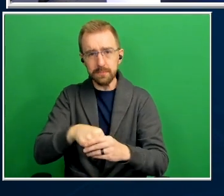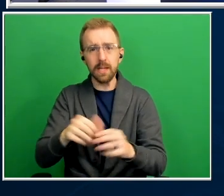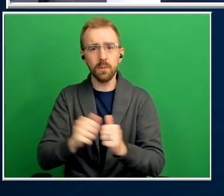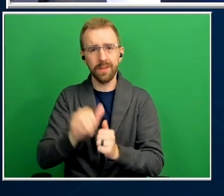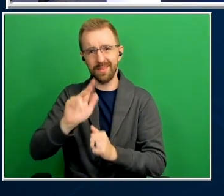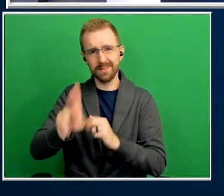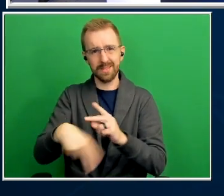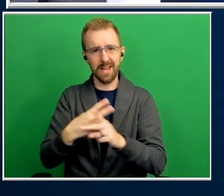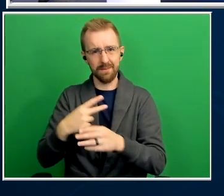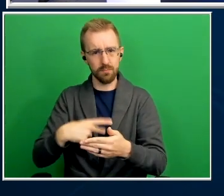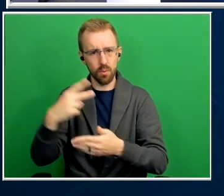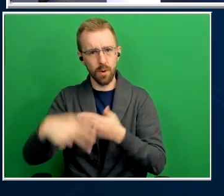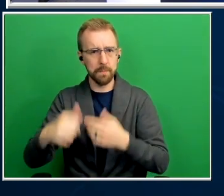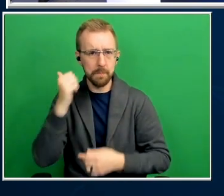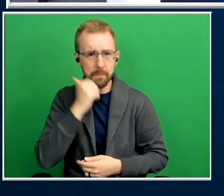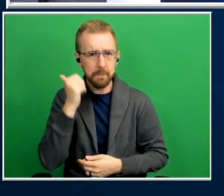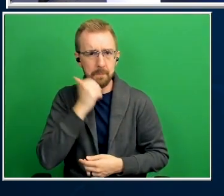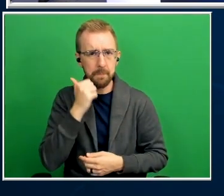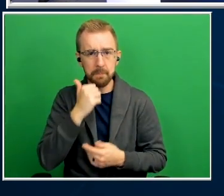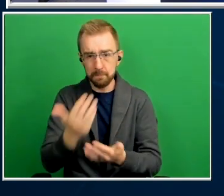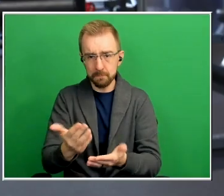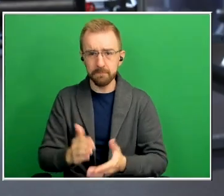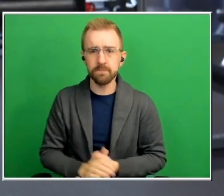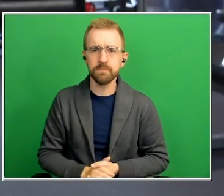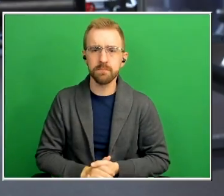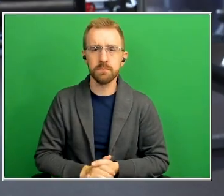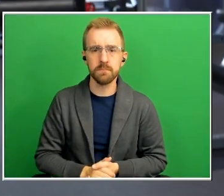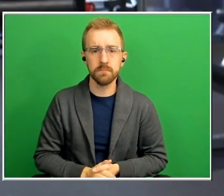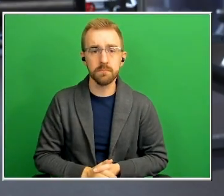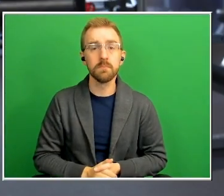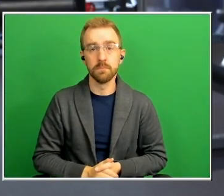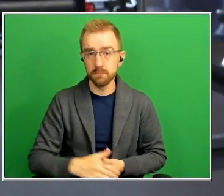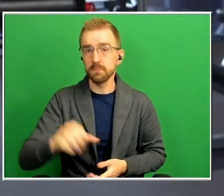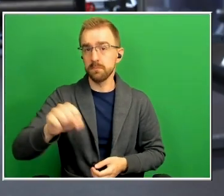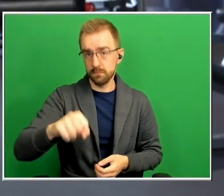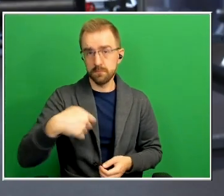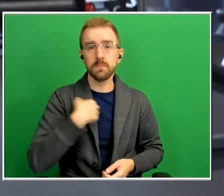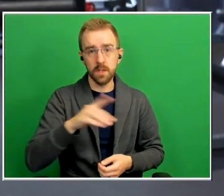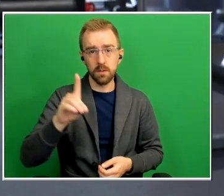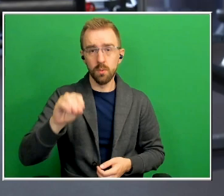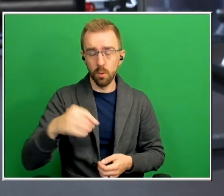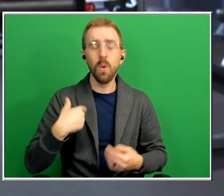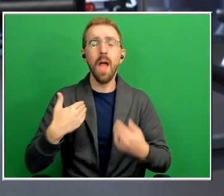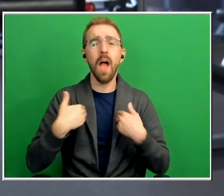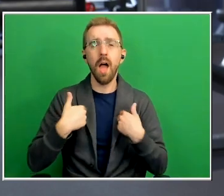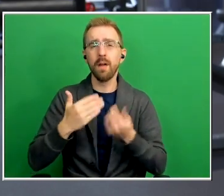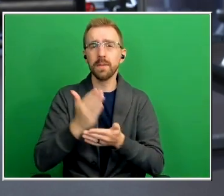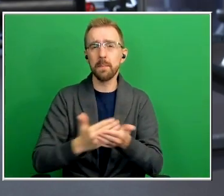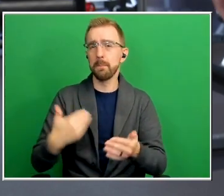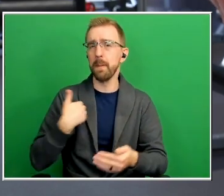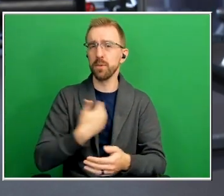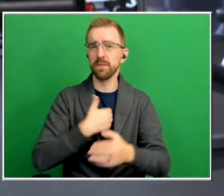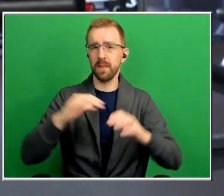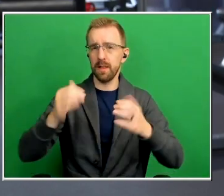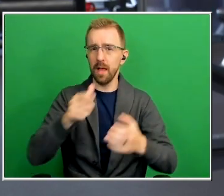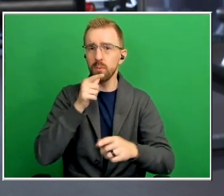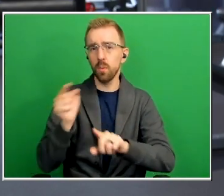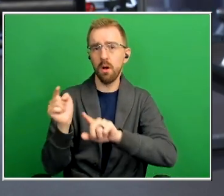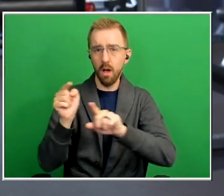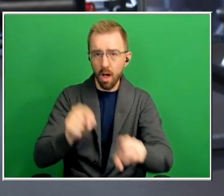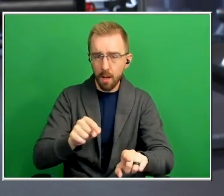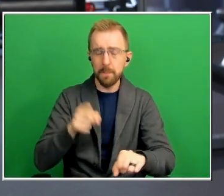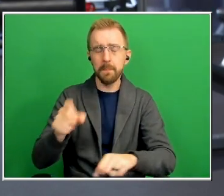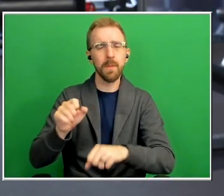yes we do so we have some members of the class who come in and you know they were working out in other